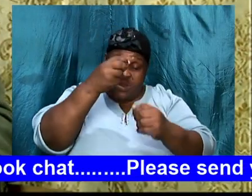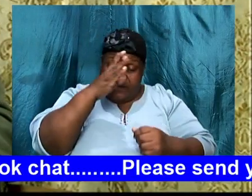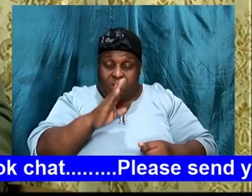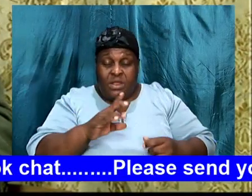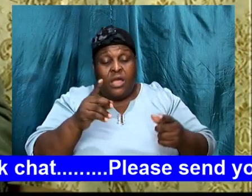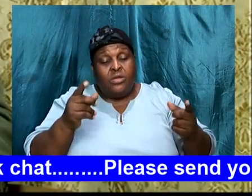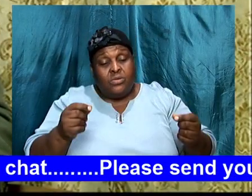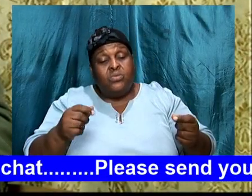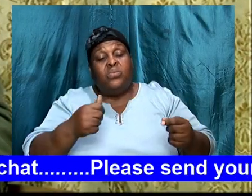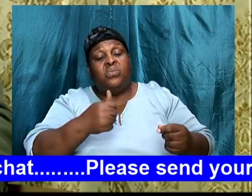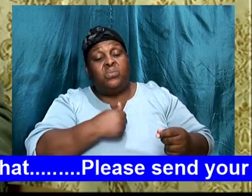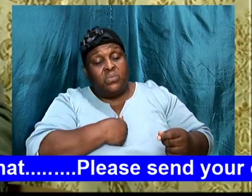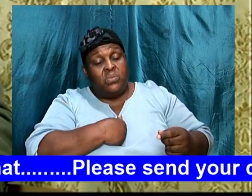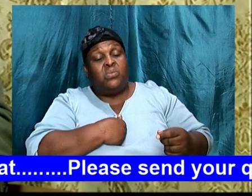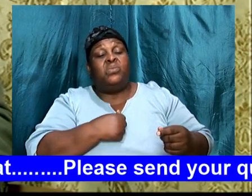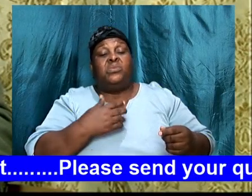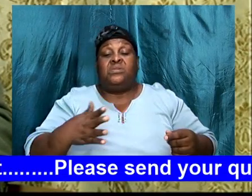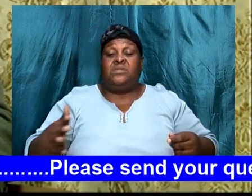our own thing,